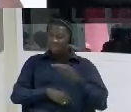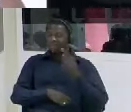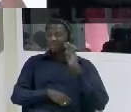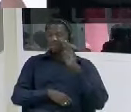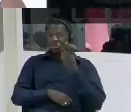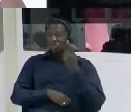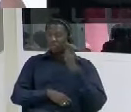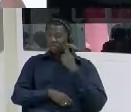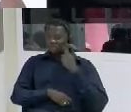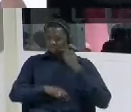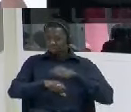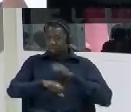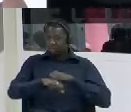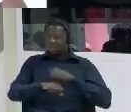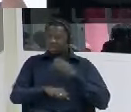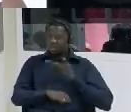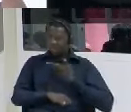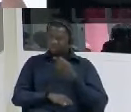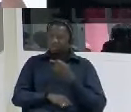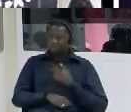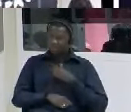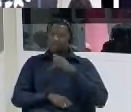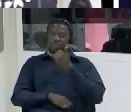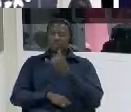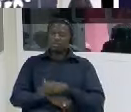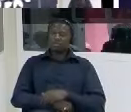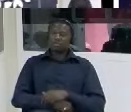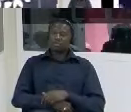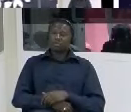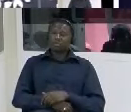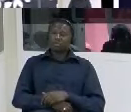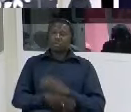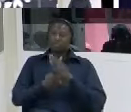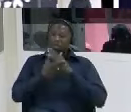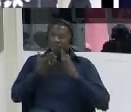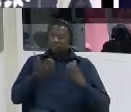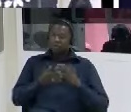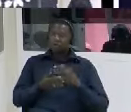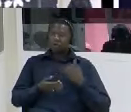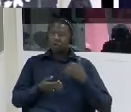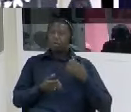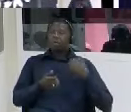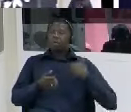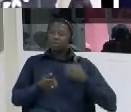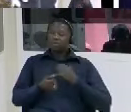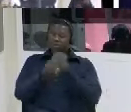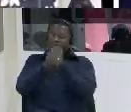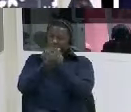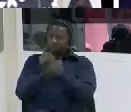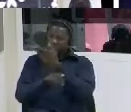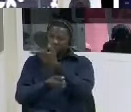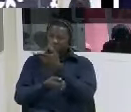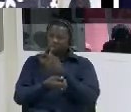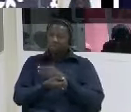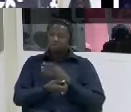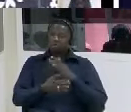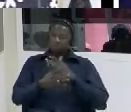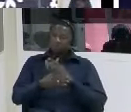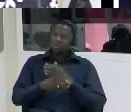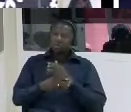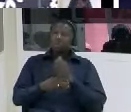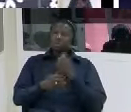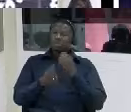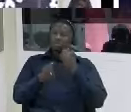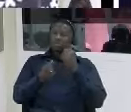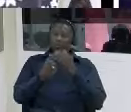apart from the detainees that you mentioned at mile two uh prisons maximum security number five who